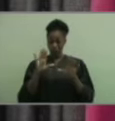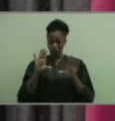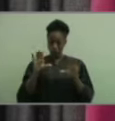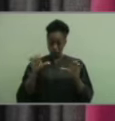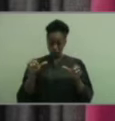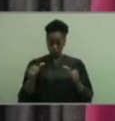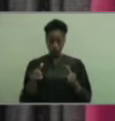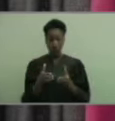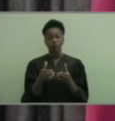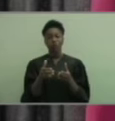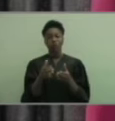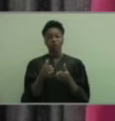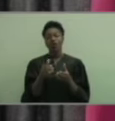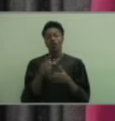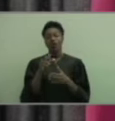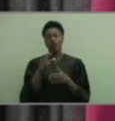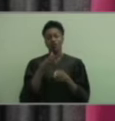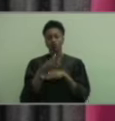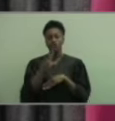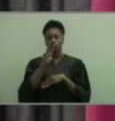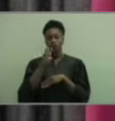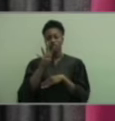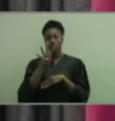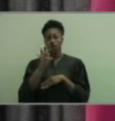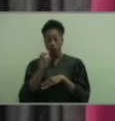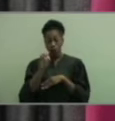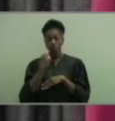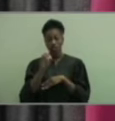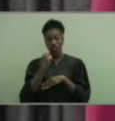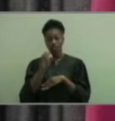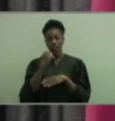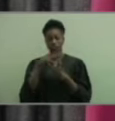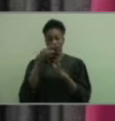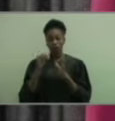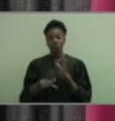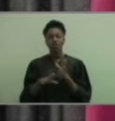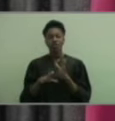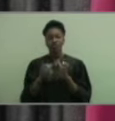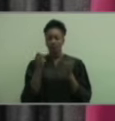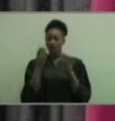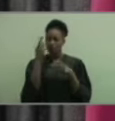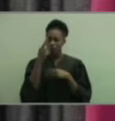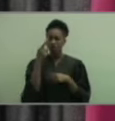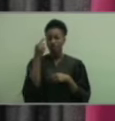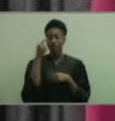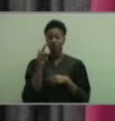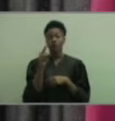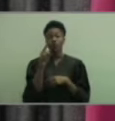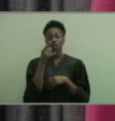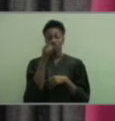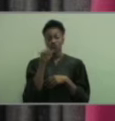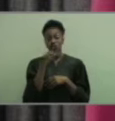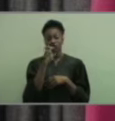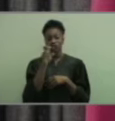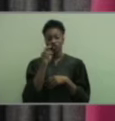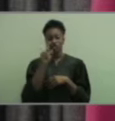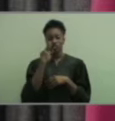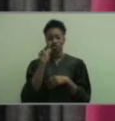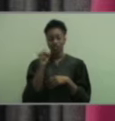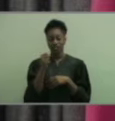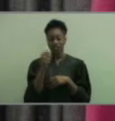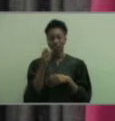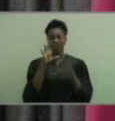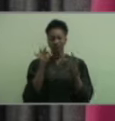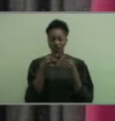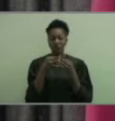candidates for graduation has created many reasons for the Herschel v. Jenkins High School family to celebrate this morning.